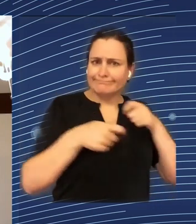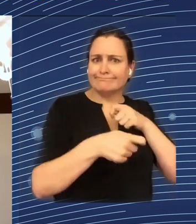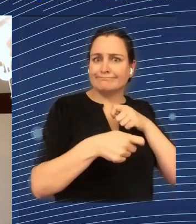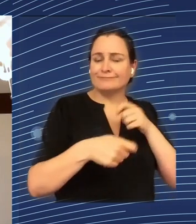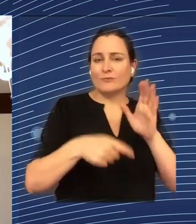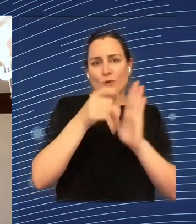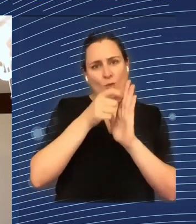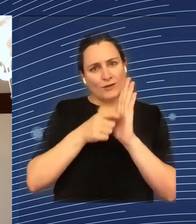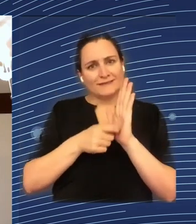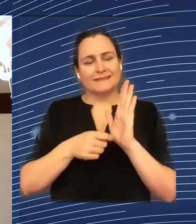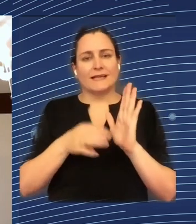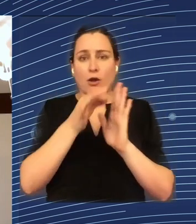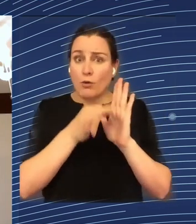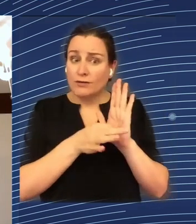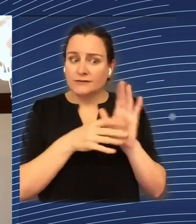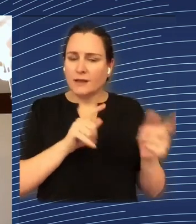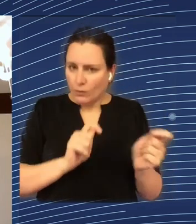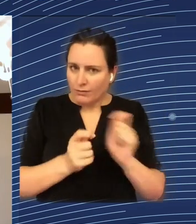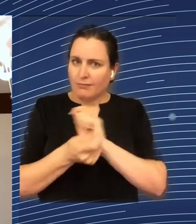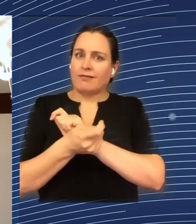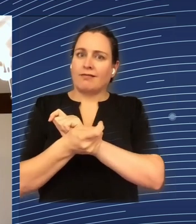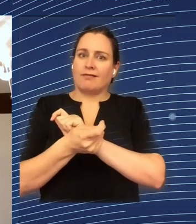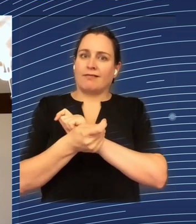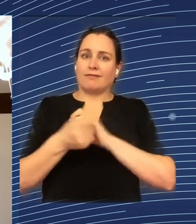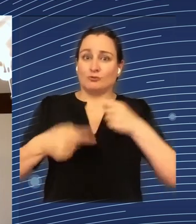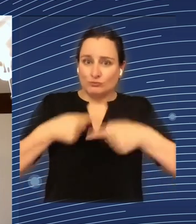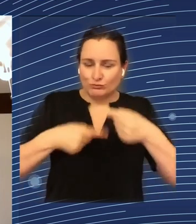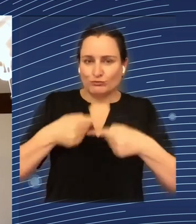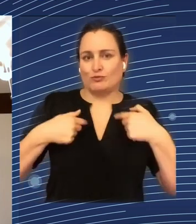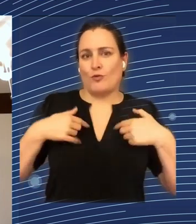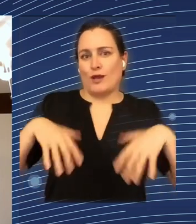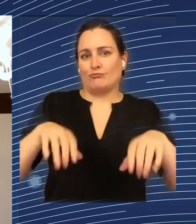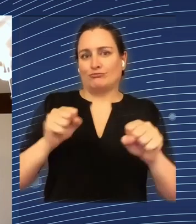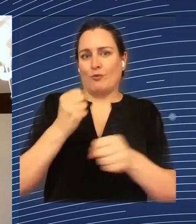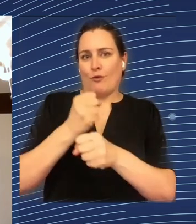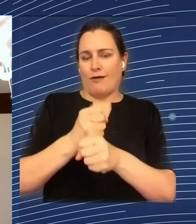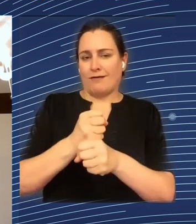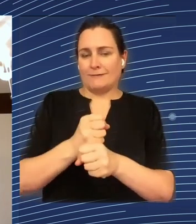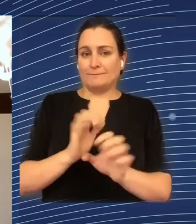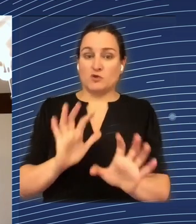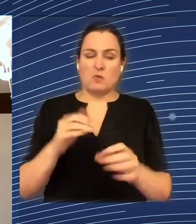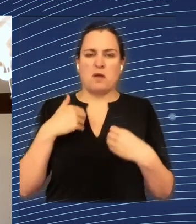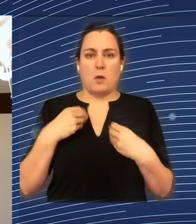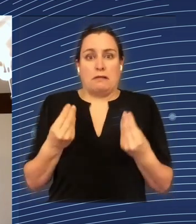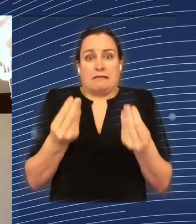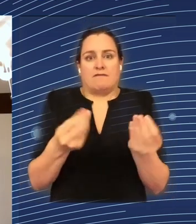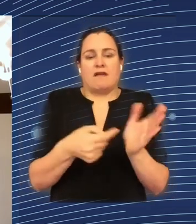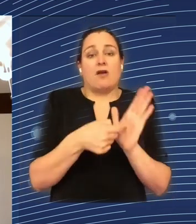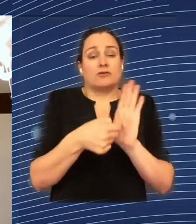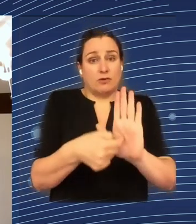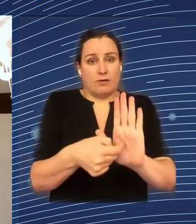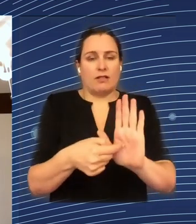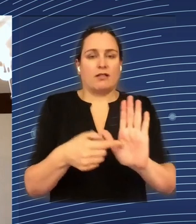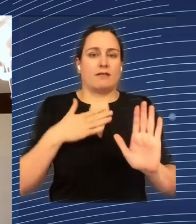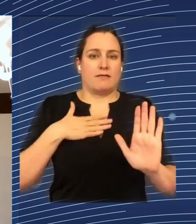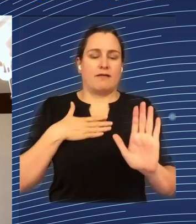are the most promising to do this work. And I'll just mention them, mention a couple and then end my first